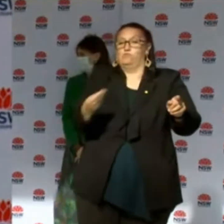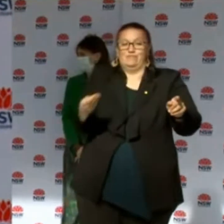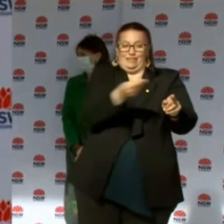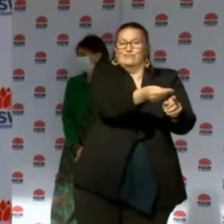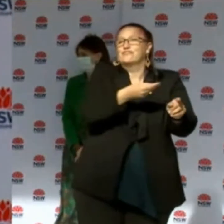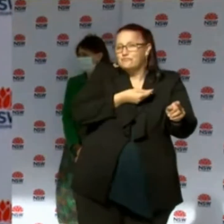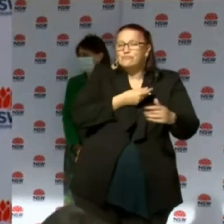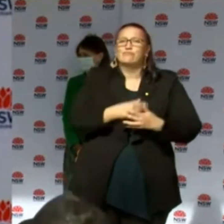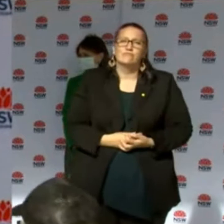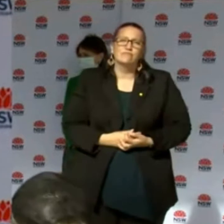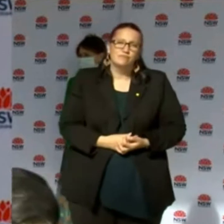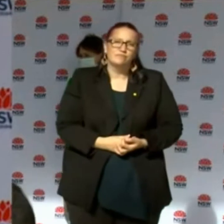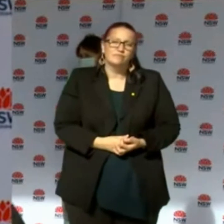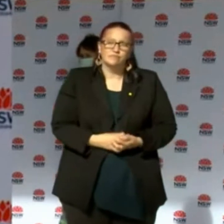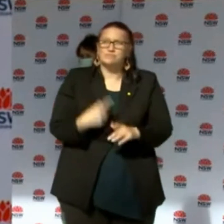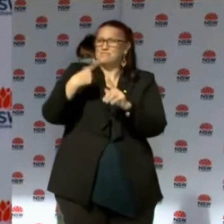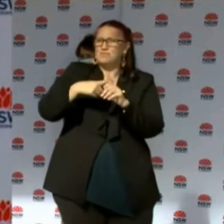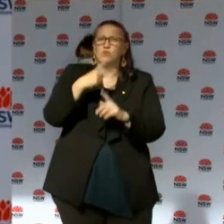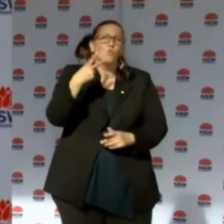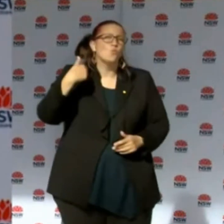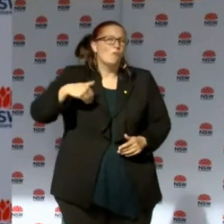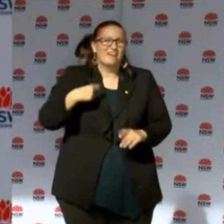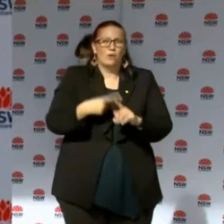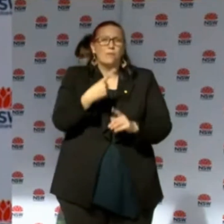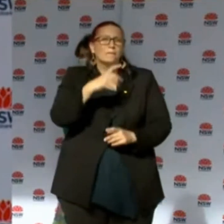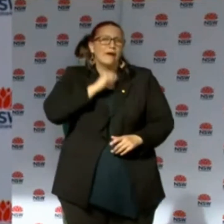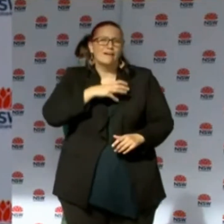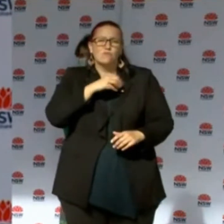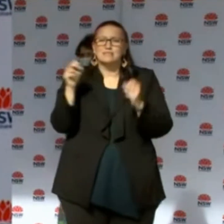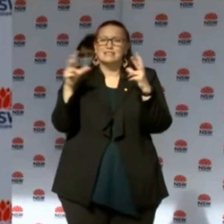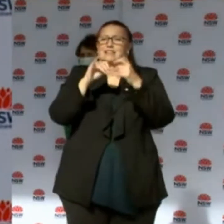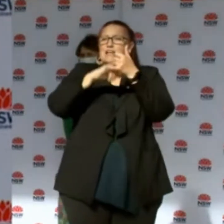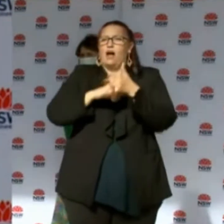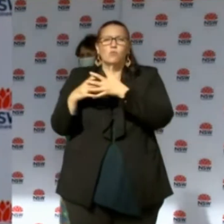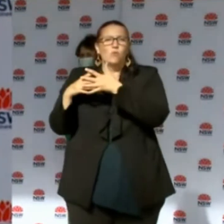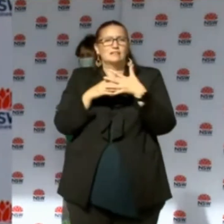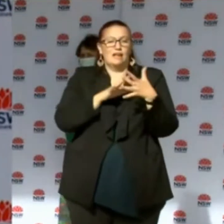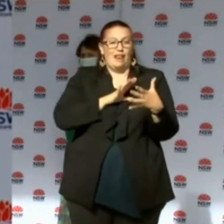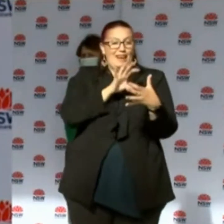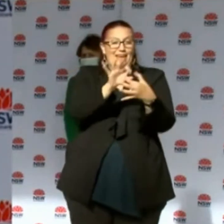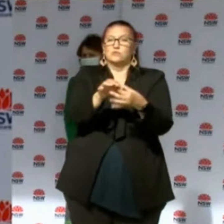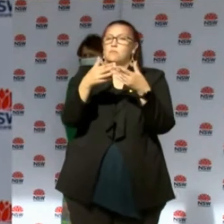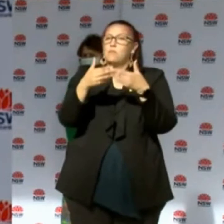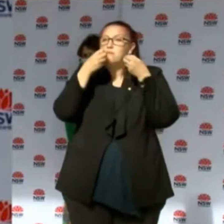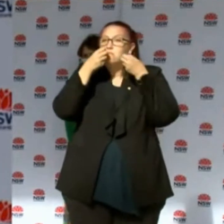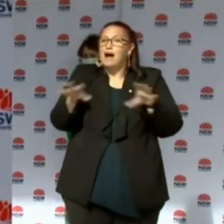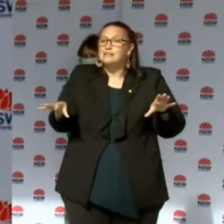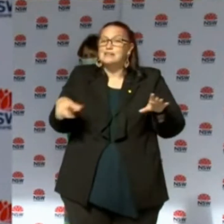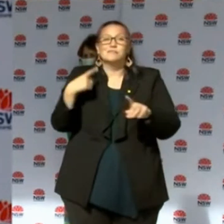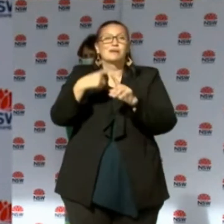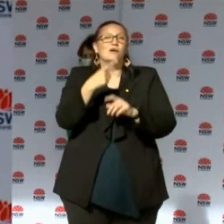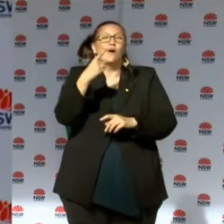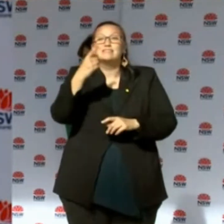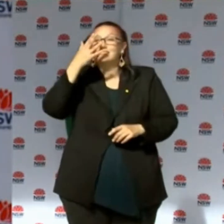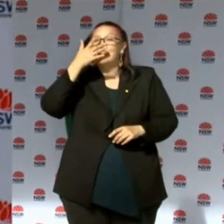We've also got two women and a man from Sydney South West who are linked to the birthday party and a teenager from the